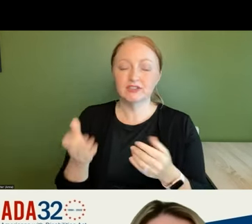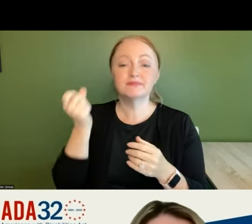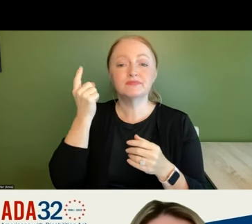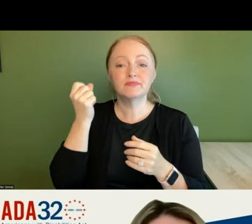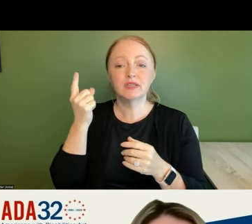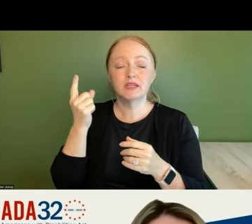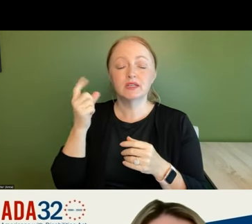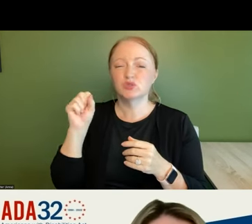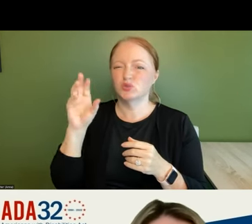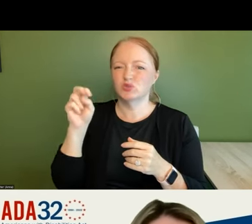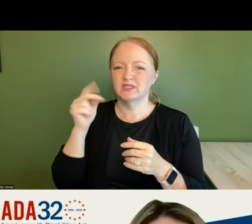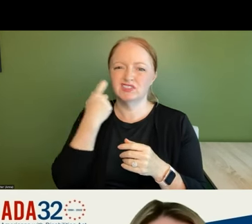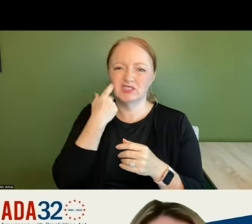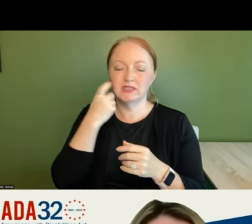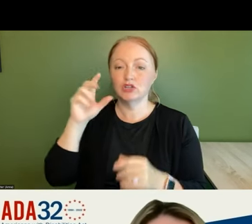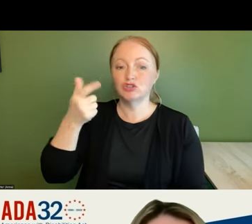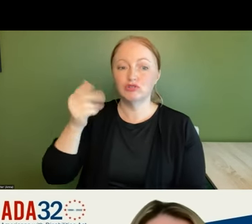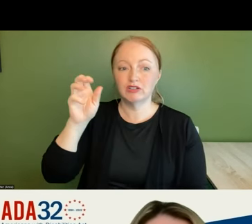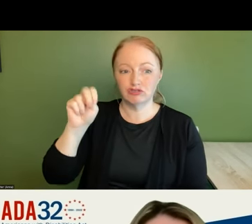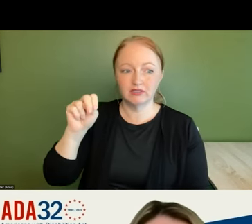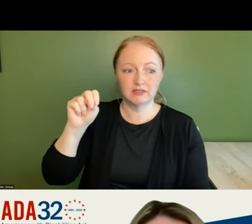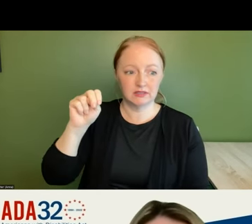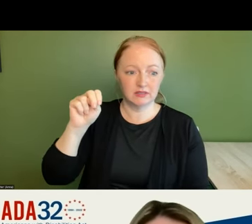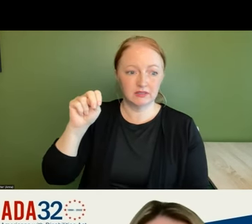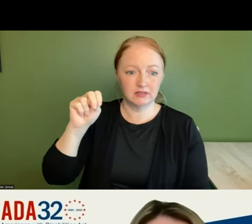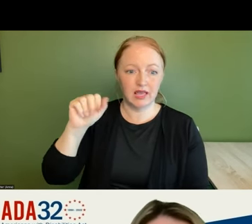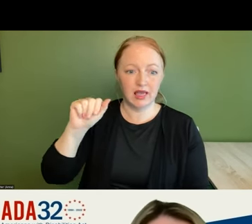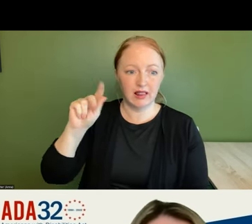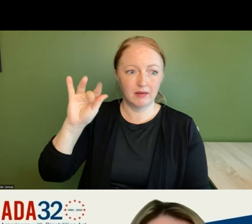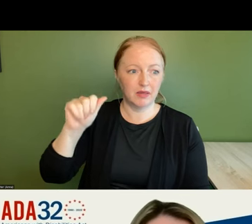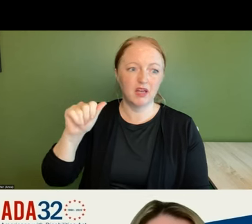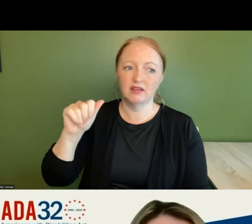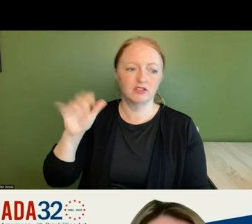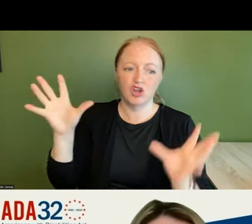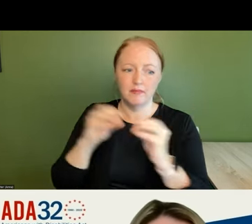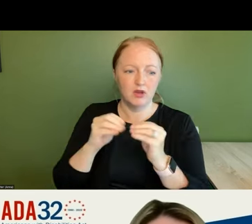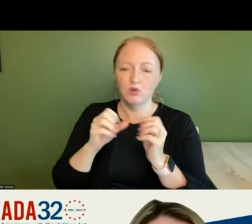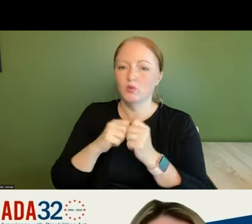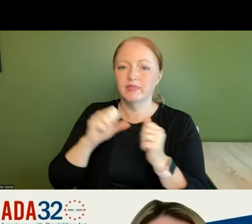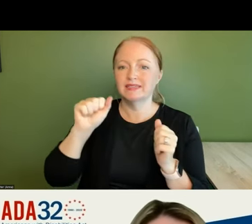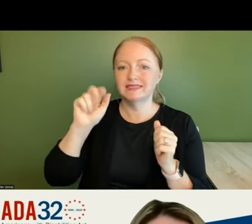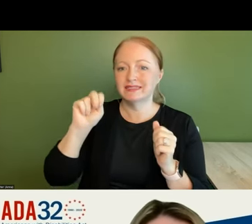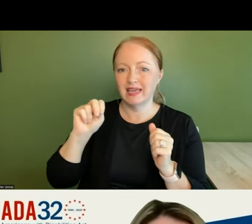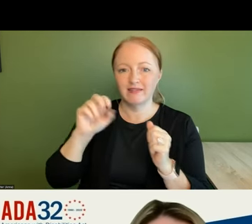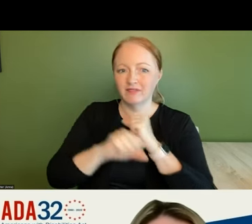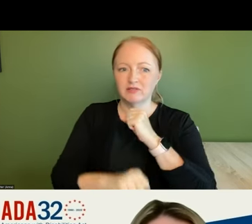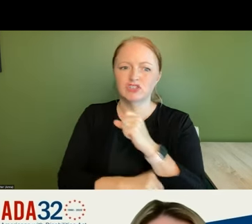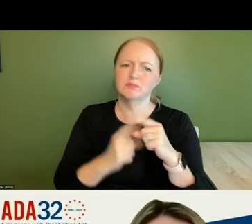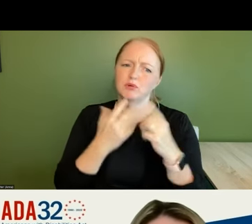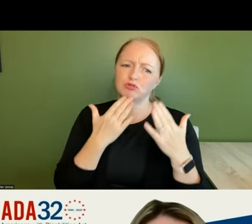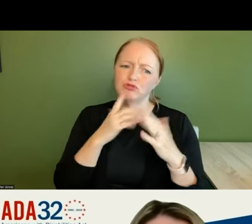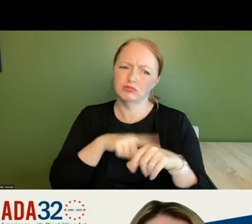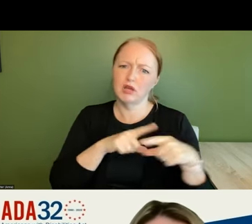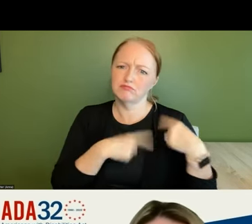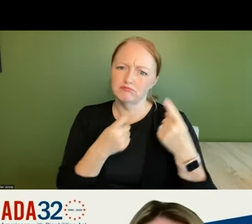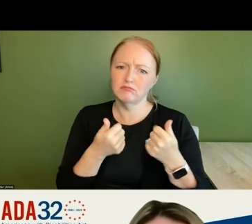um as susan just said russian alkema um is no longer with the fit scan foundation we really appreciate her time and commitment and